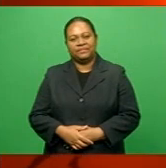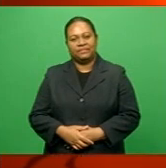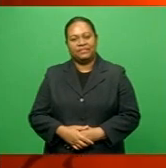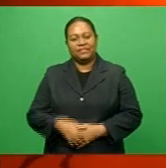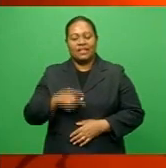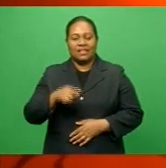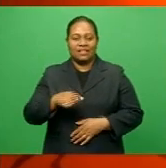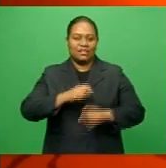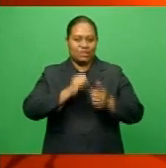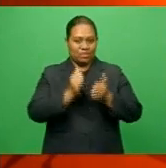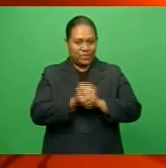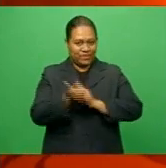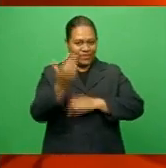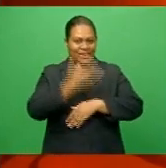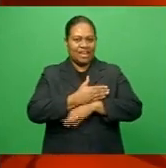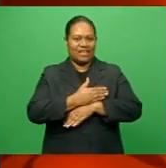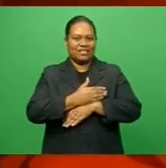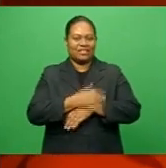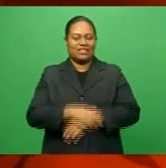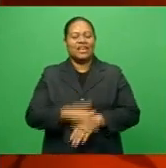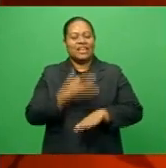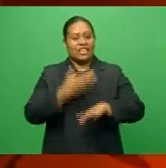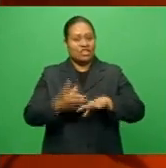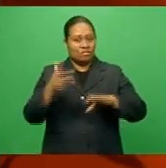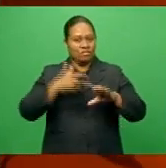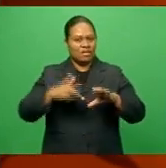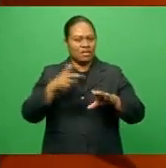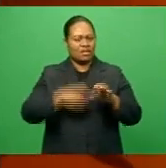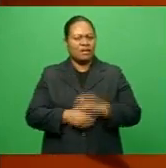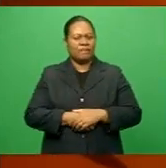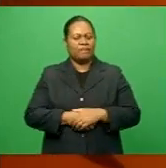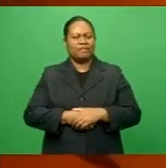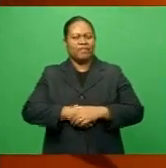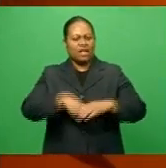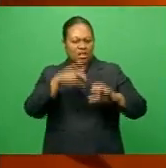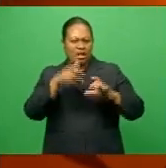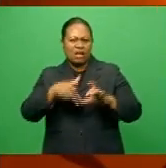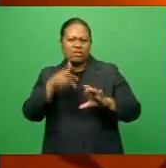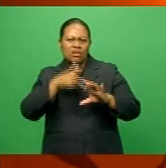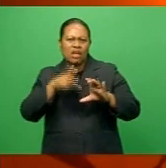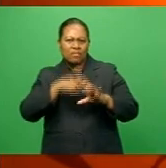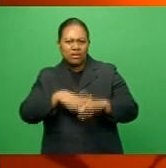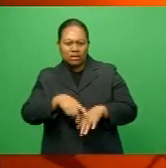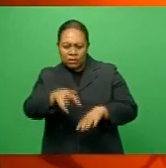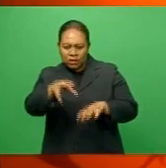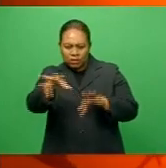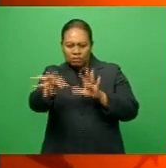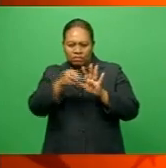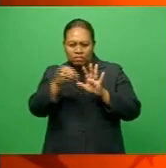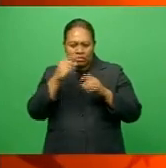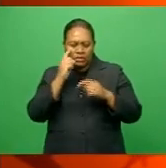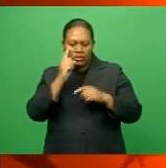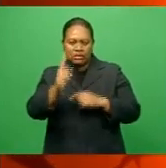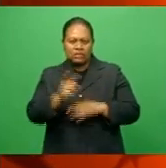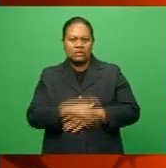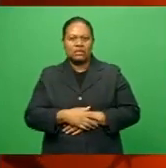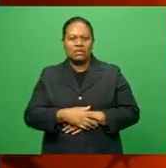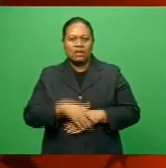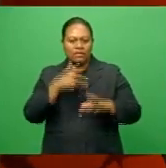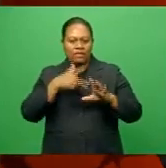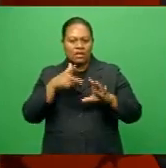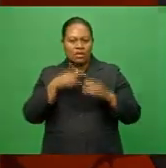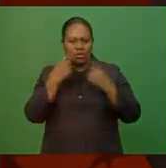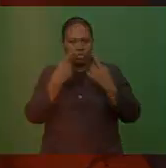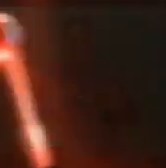That's it from Sports Tonight. Coming up in new media, high-tech cameras catching drivers on mobile phones. Find out where after the break.